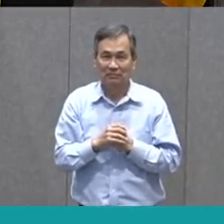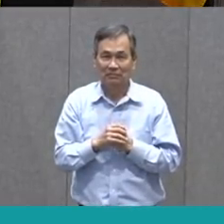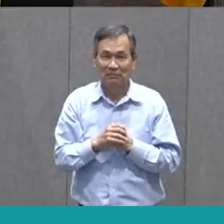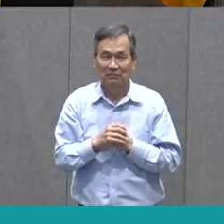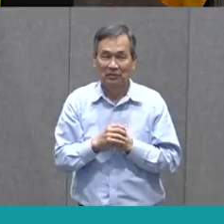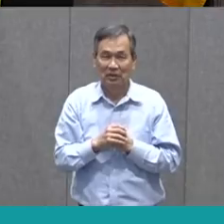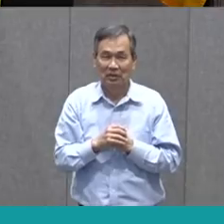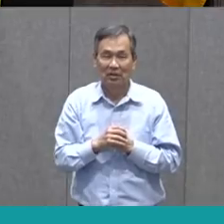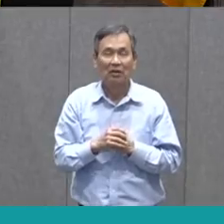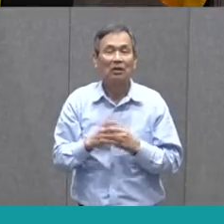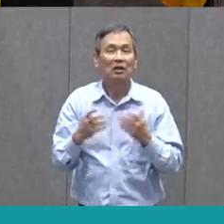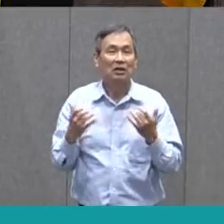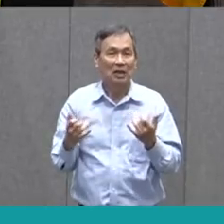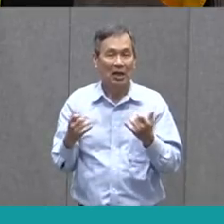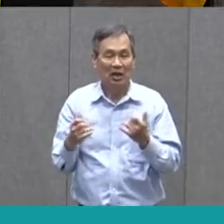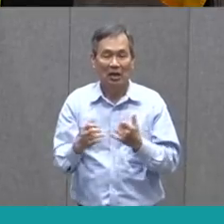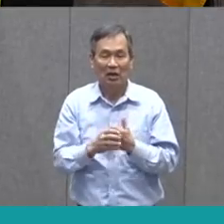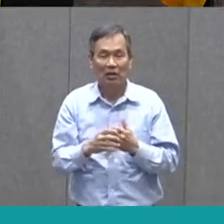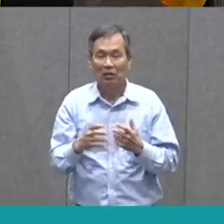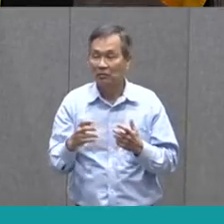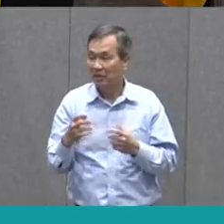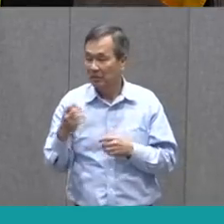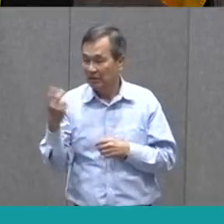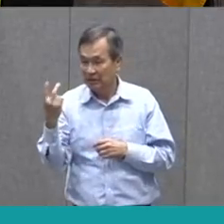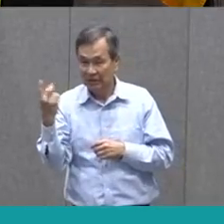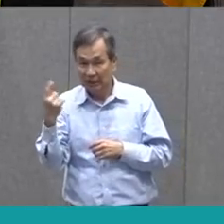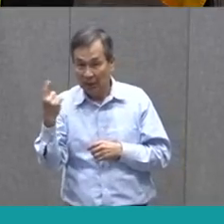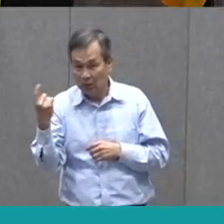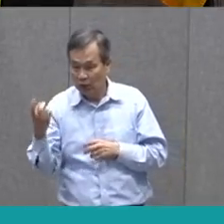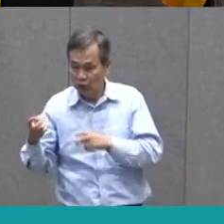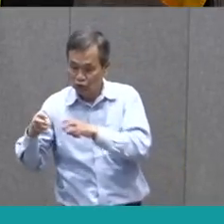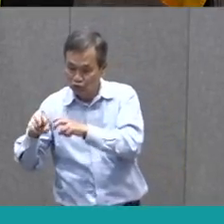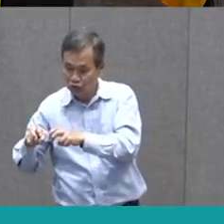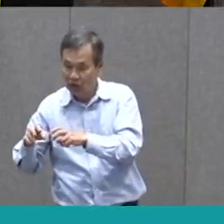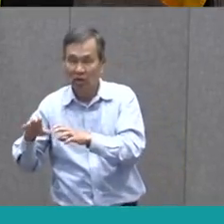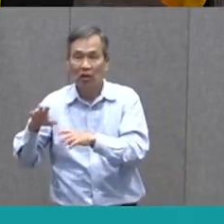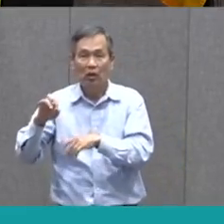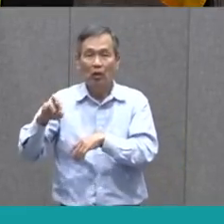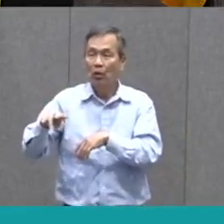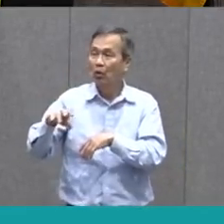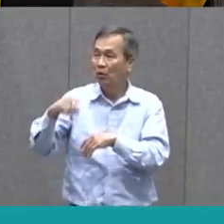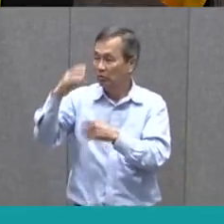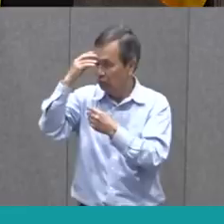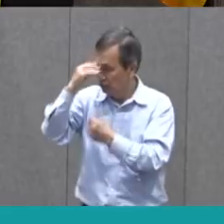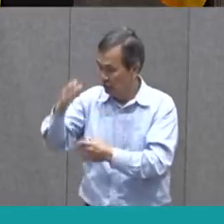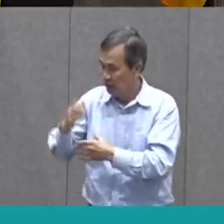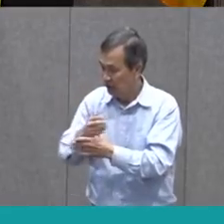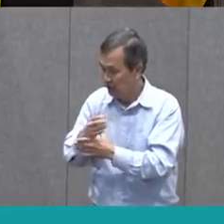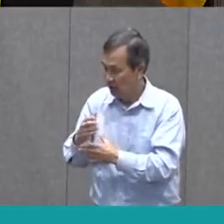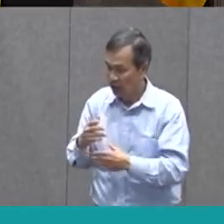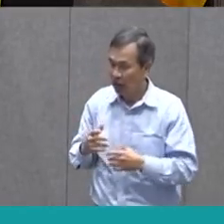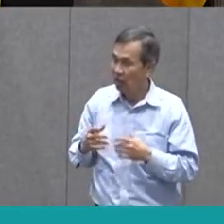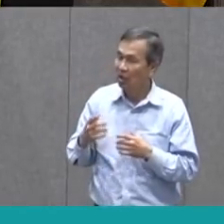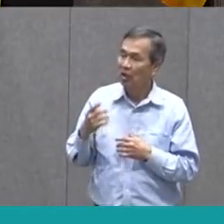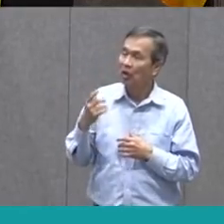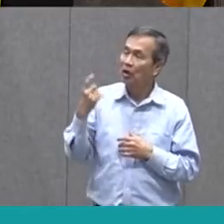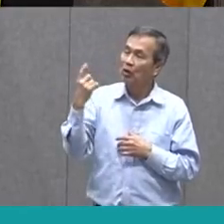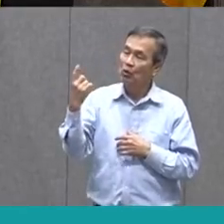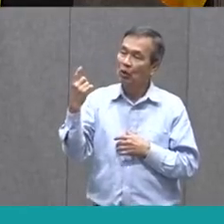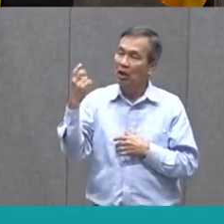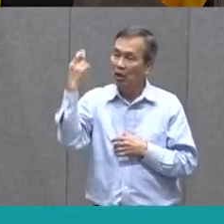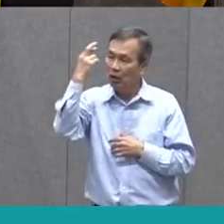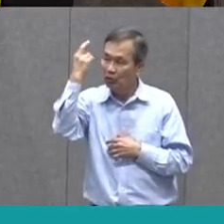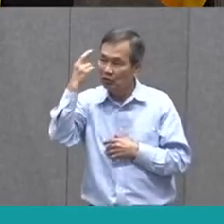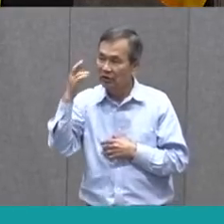Why don't you turn now to somebody sitting next to you and share one reason and one